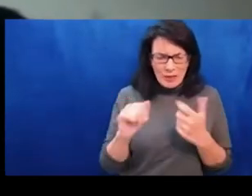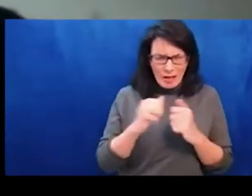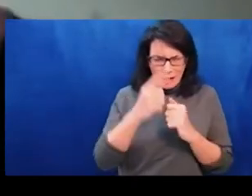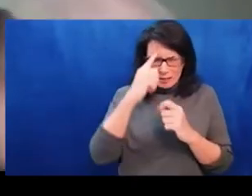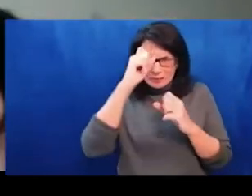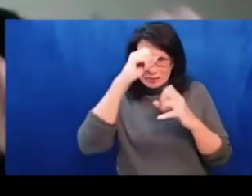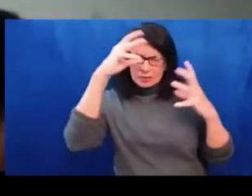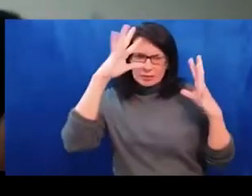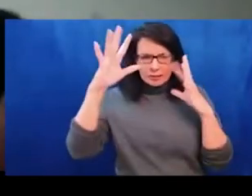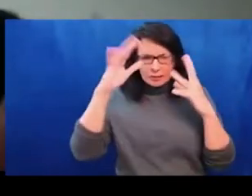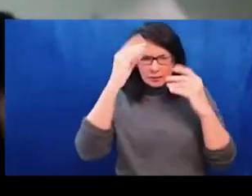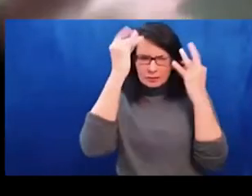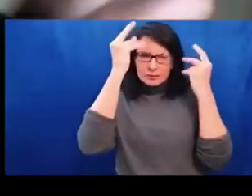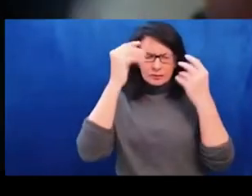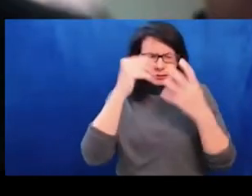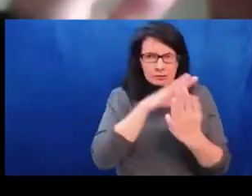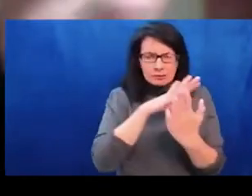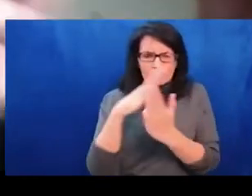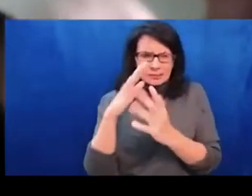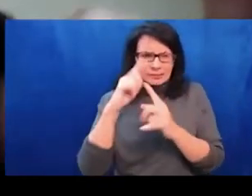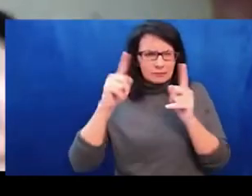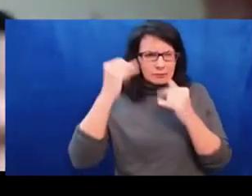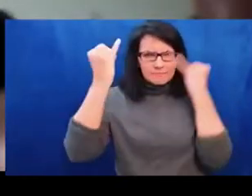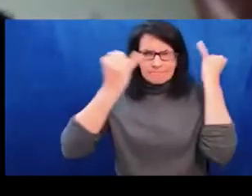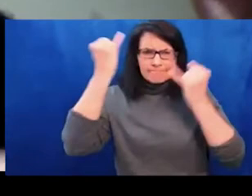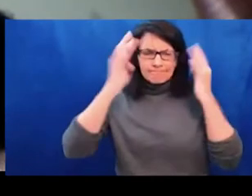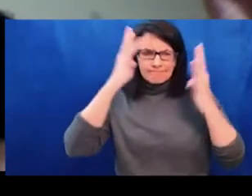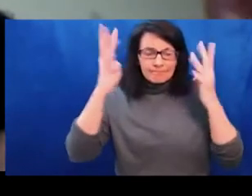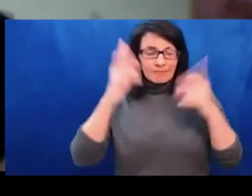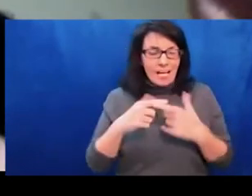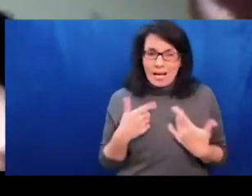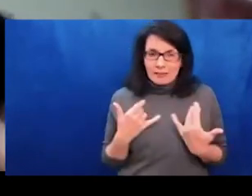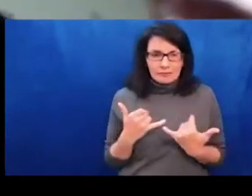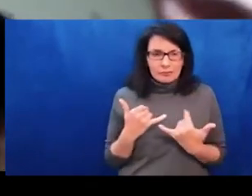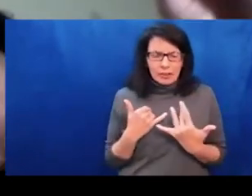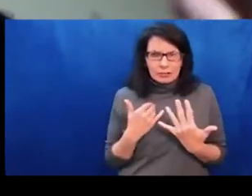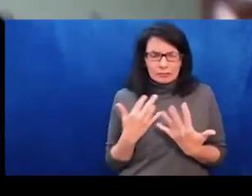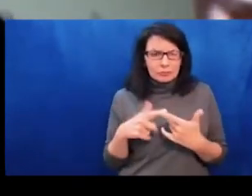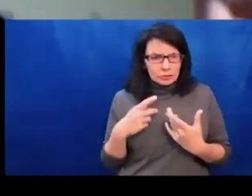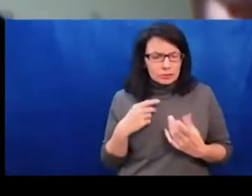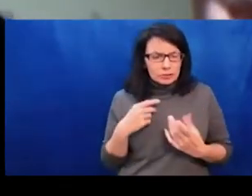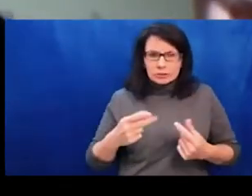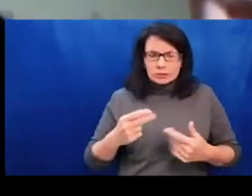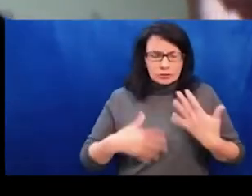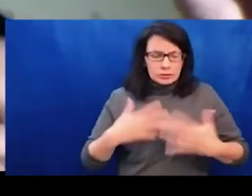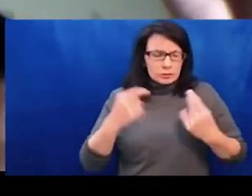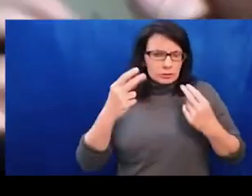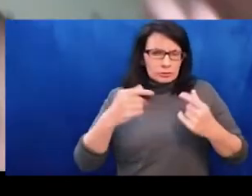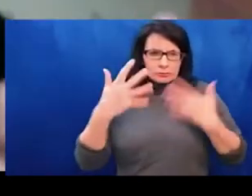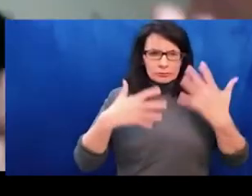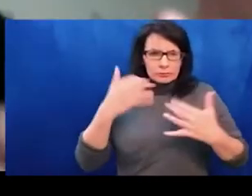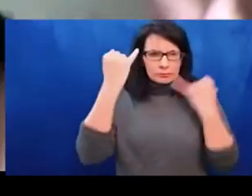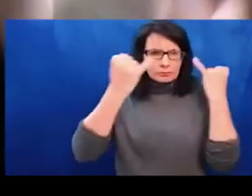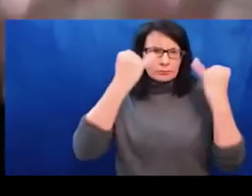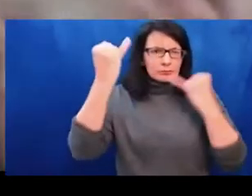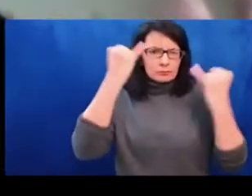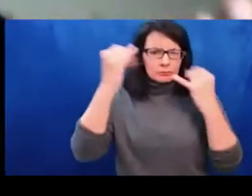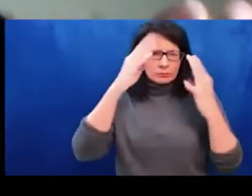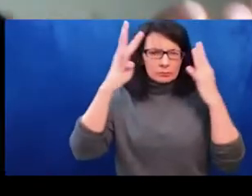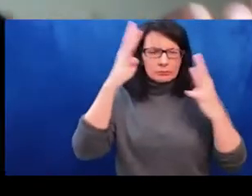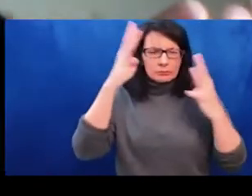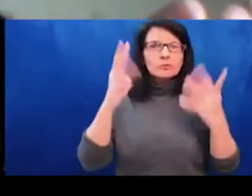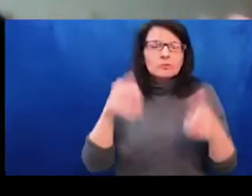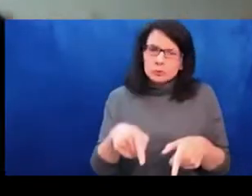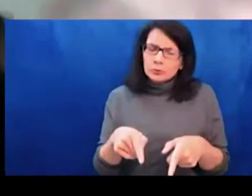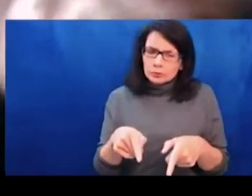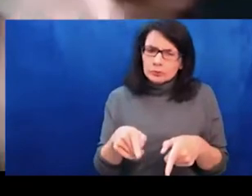An individual person kind of thought out a step of how, without NATO participation, you could set up